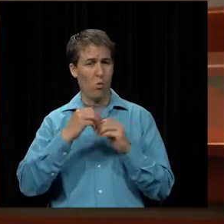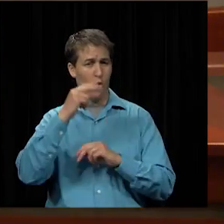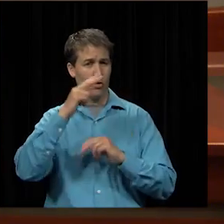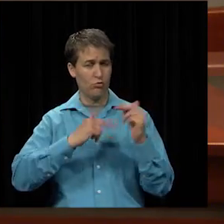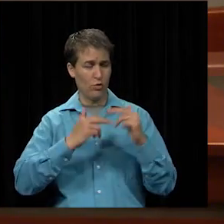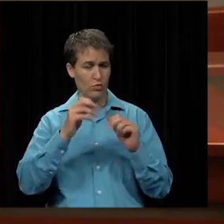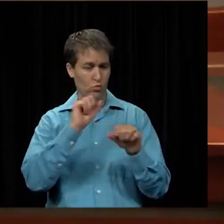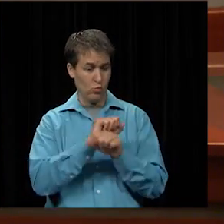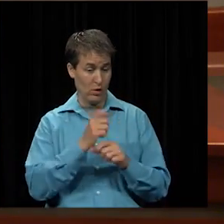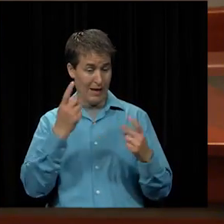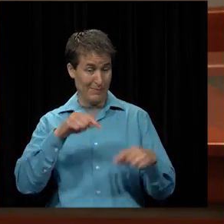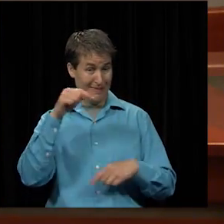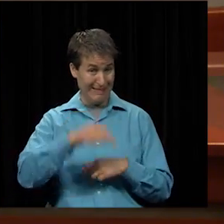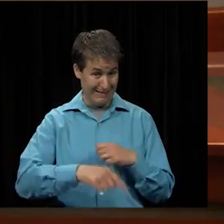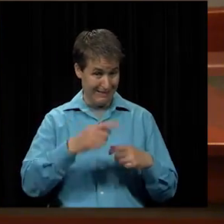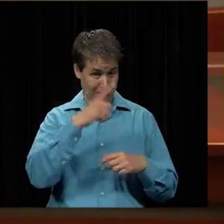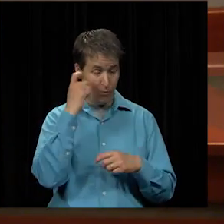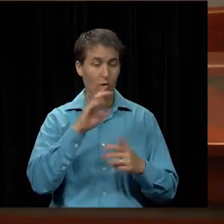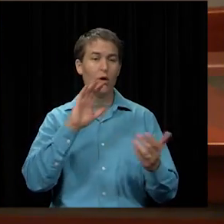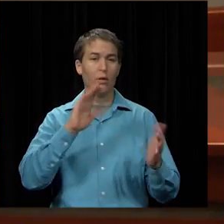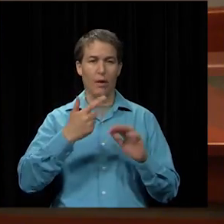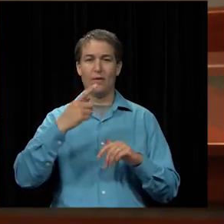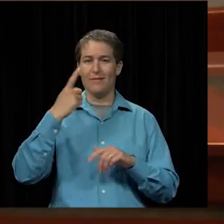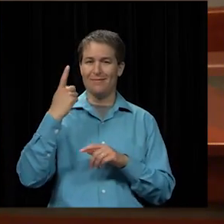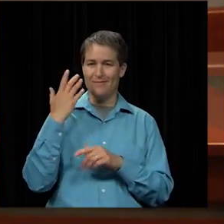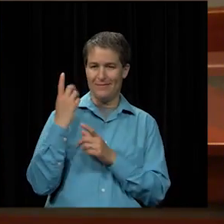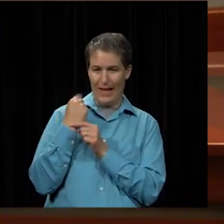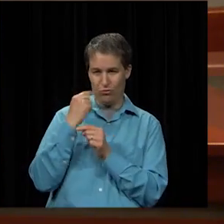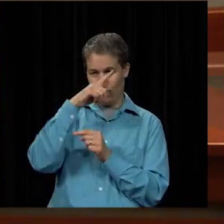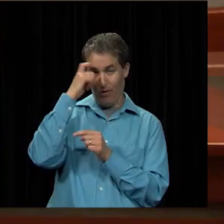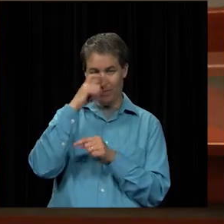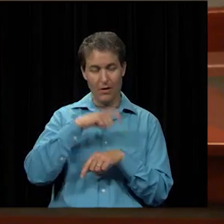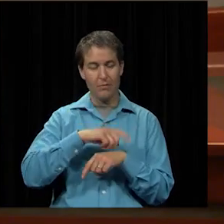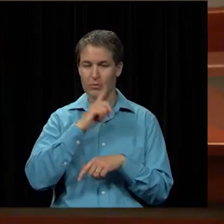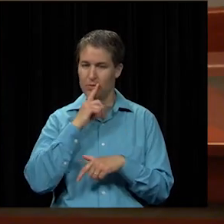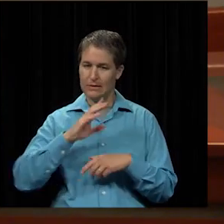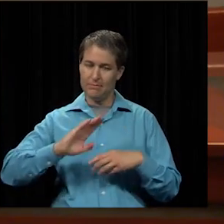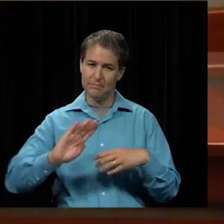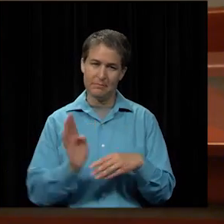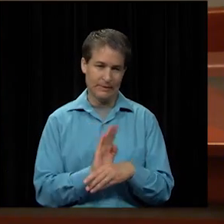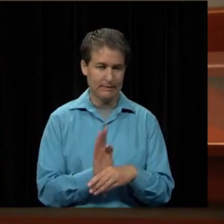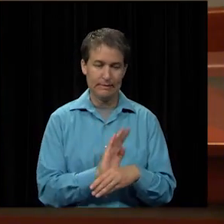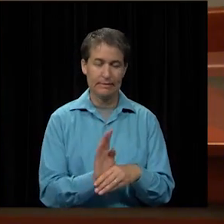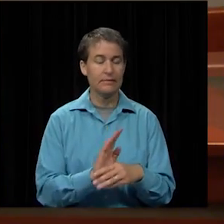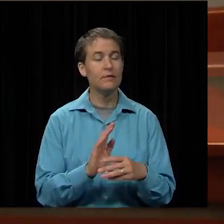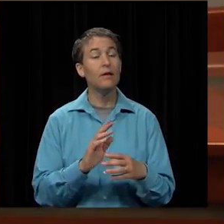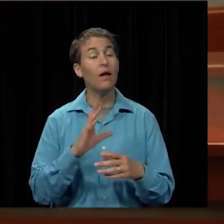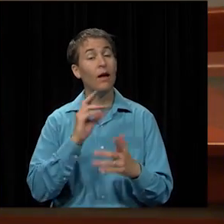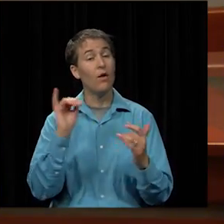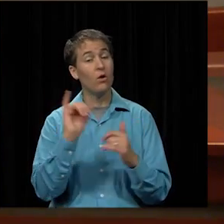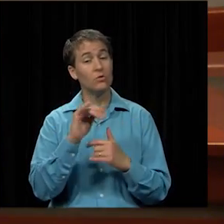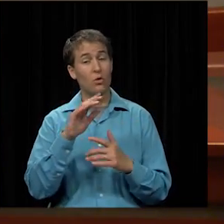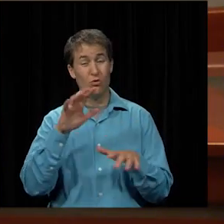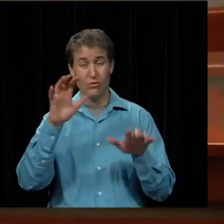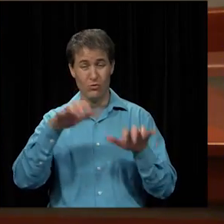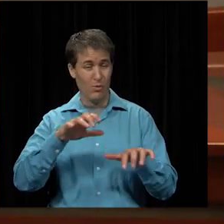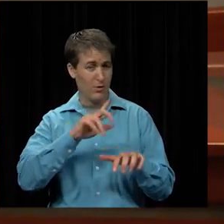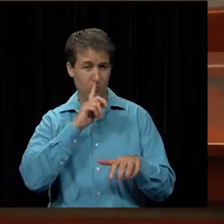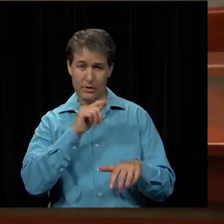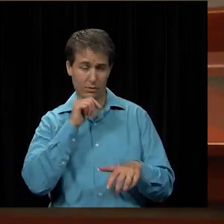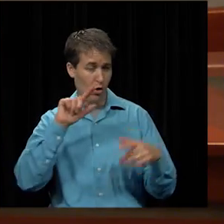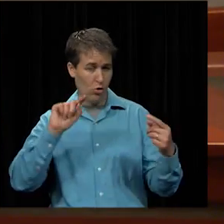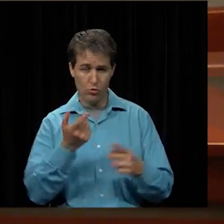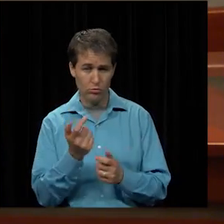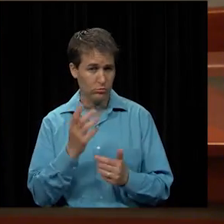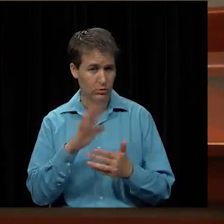work going on this summer than we did last summer. Again, so extremely busy out in our schools. And to date, the rain has not really hampered us too